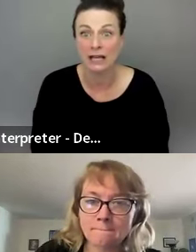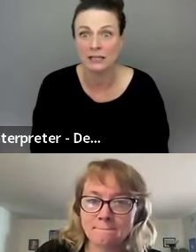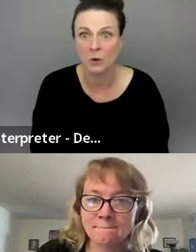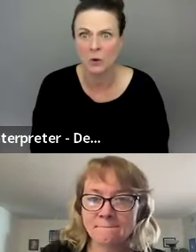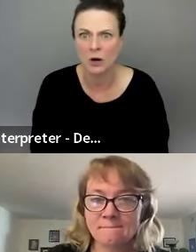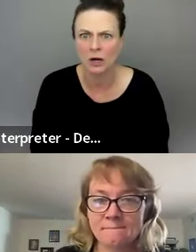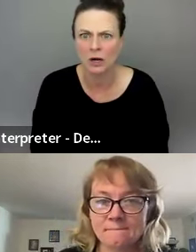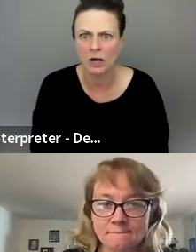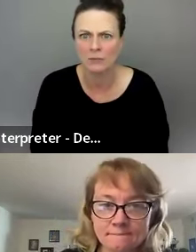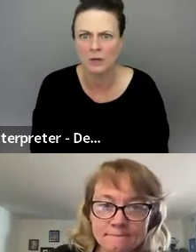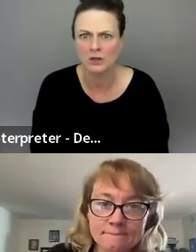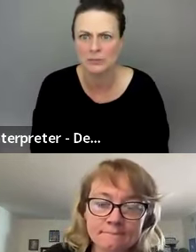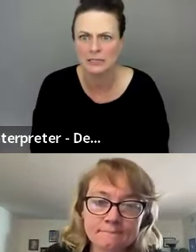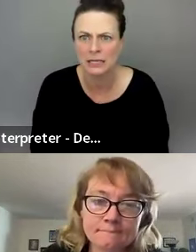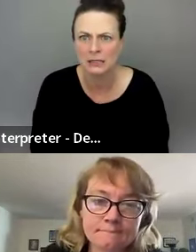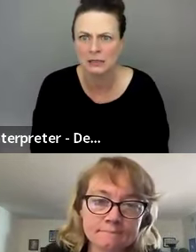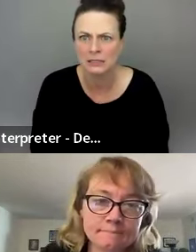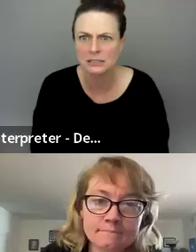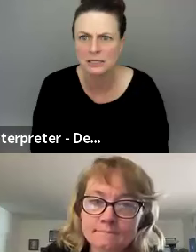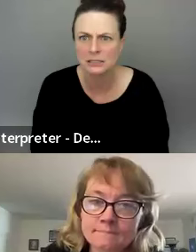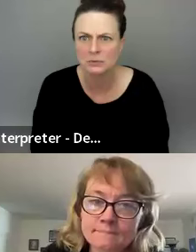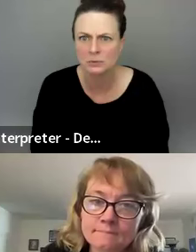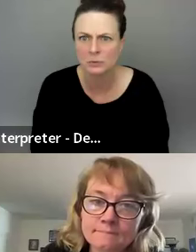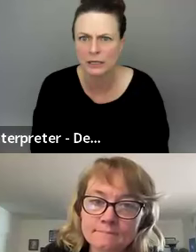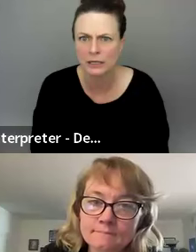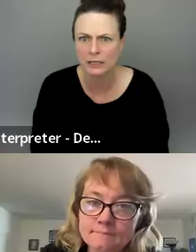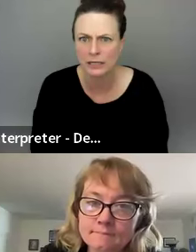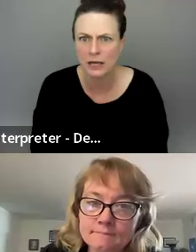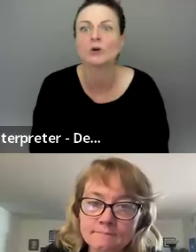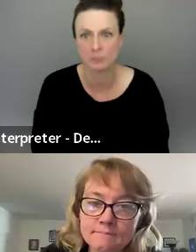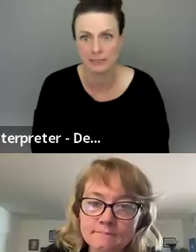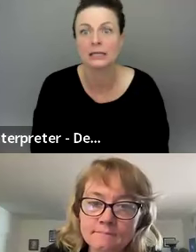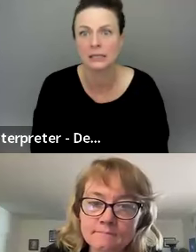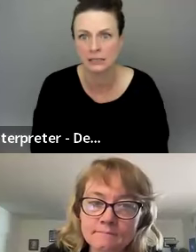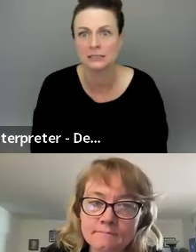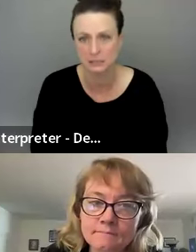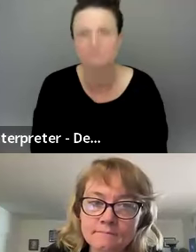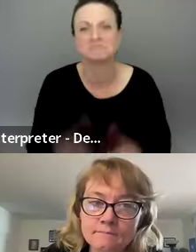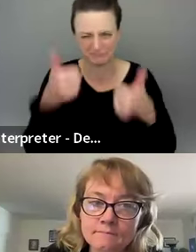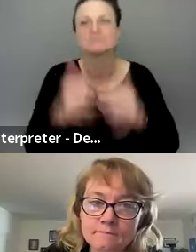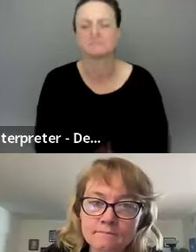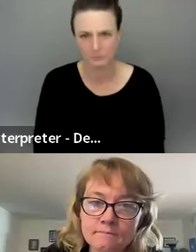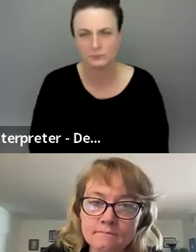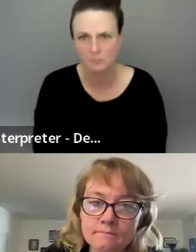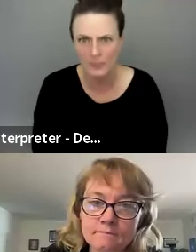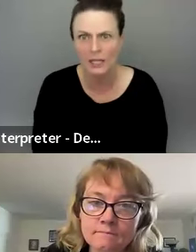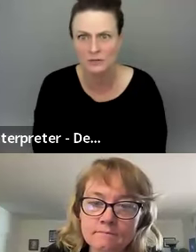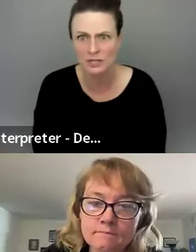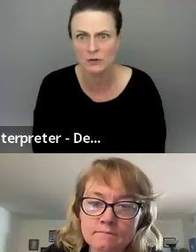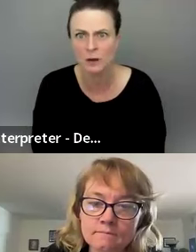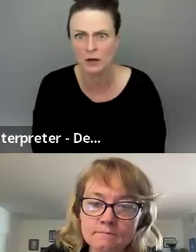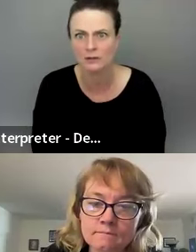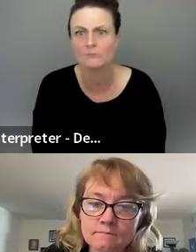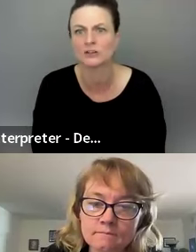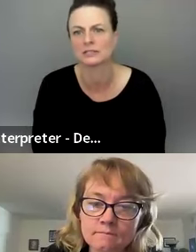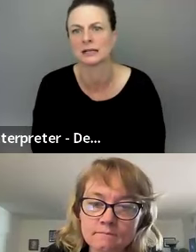Saigon or, um, Ho Chi Minh City is, is Ho Chi Minh City is in